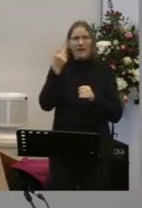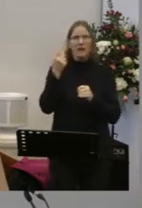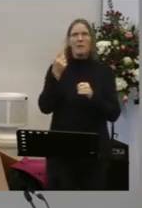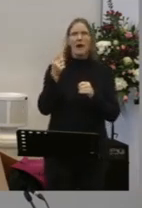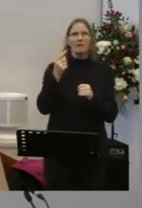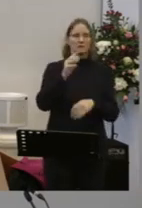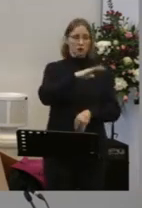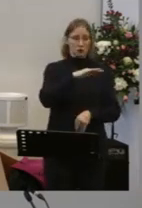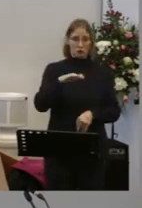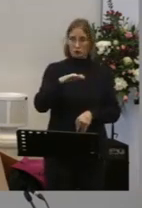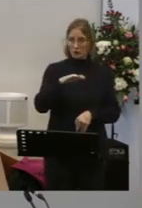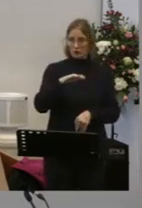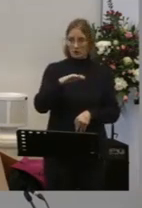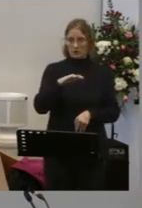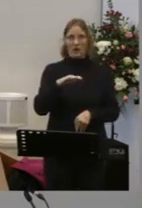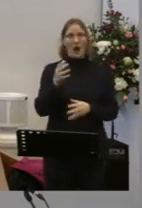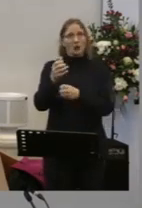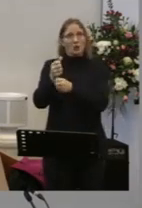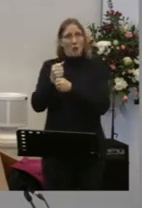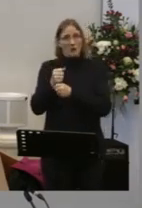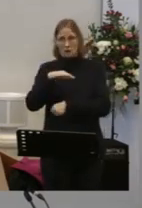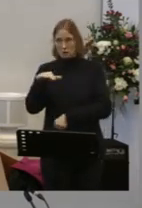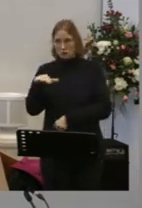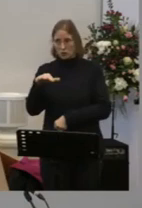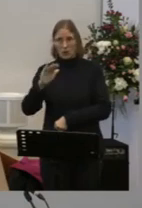You're adopted into a family So you've become an heir